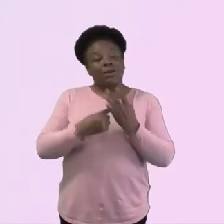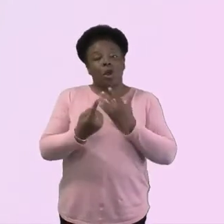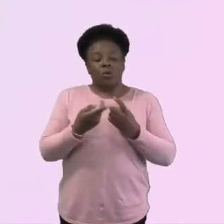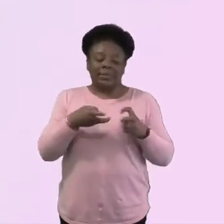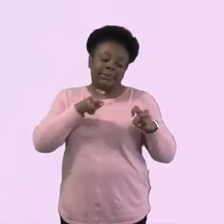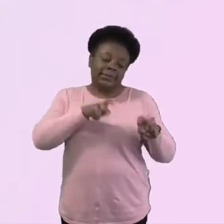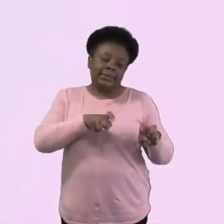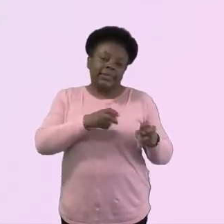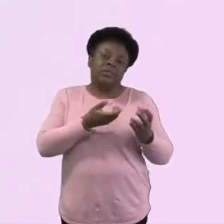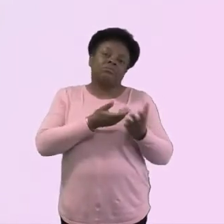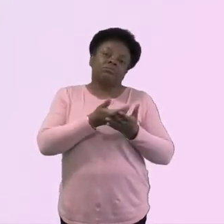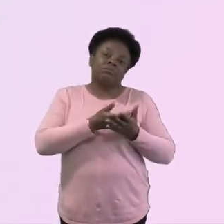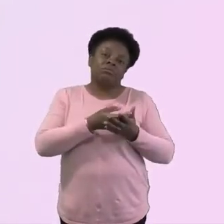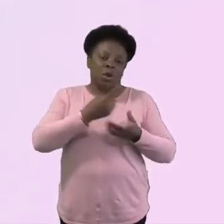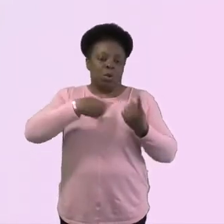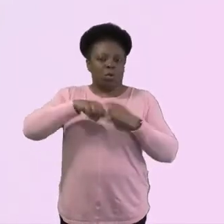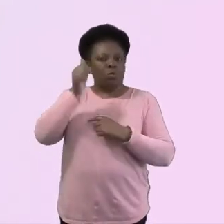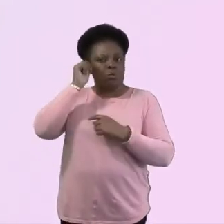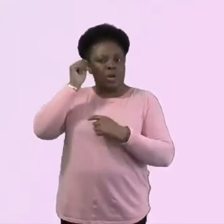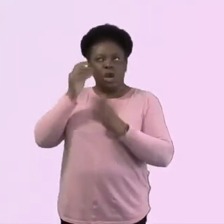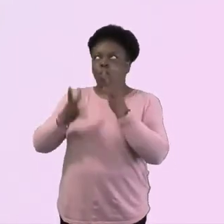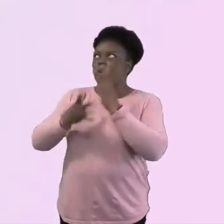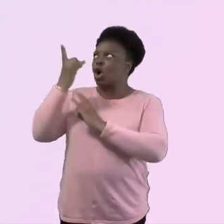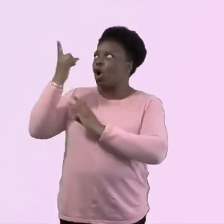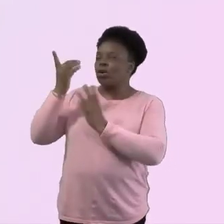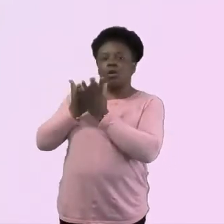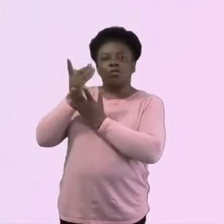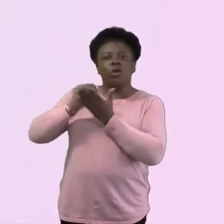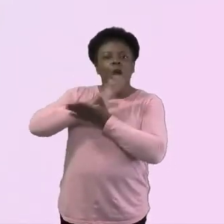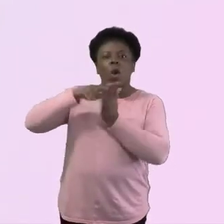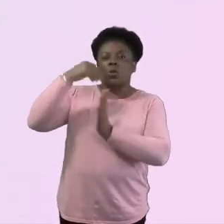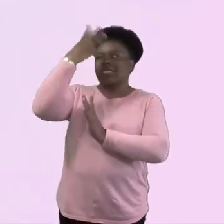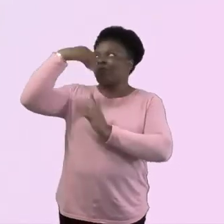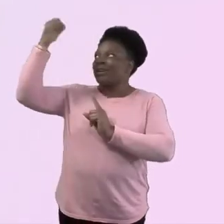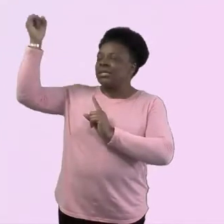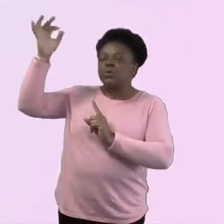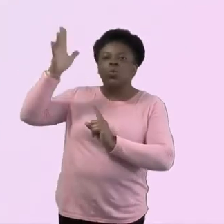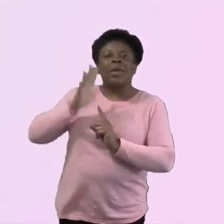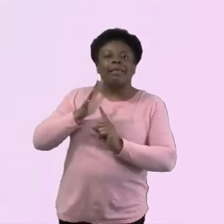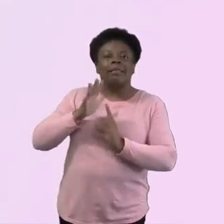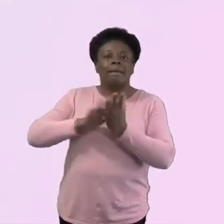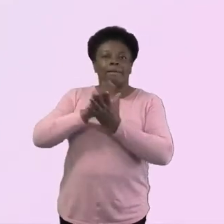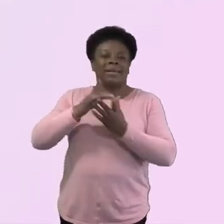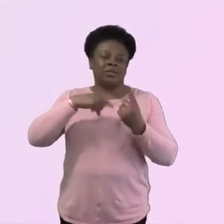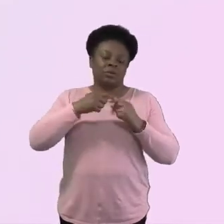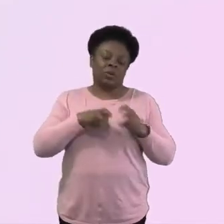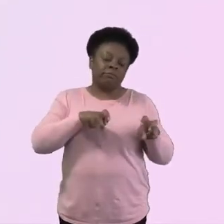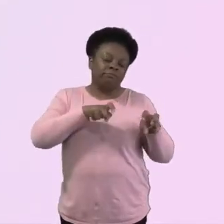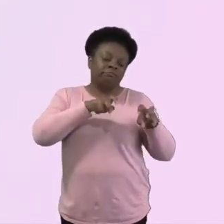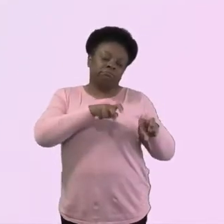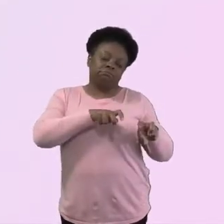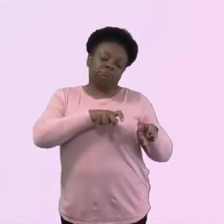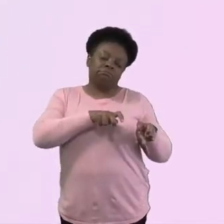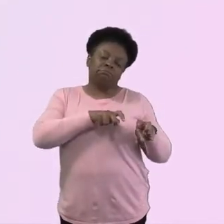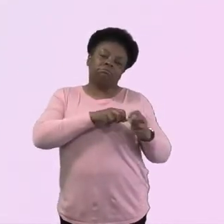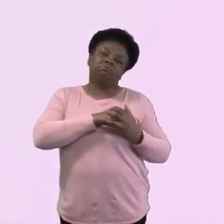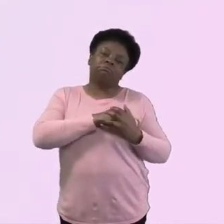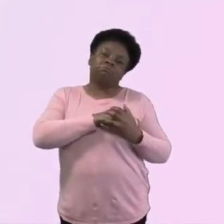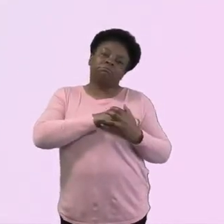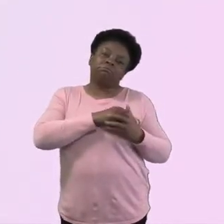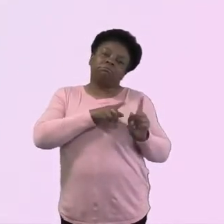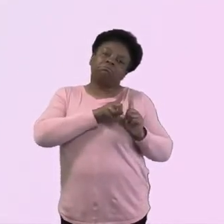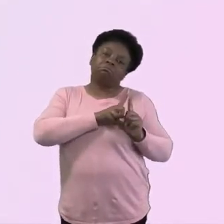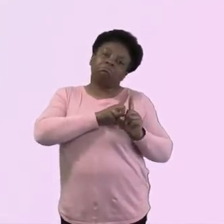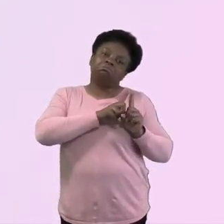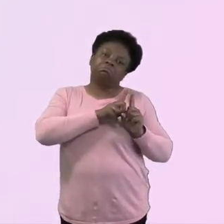Spirit. And I think we can speak that into their life and into their kind of situation, their reality. But I don't think there's an easy answer, but I just